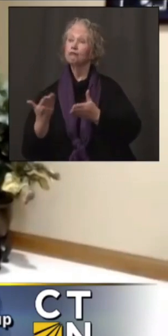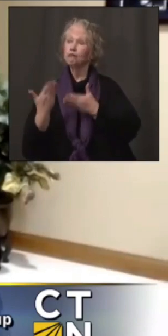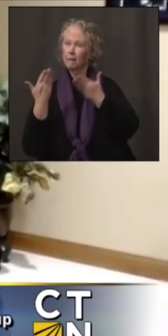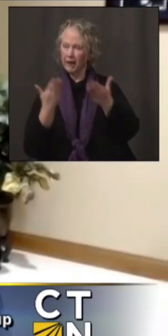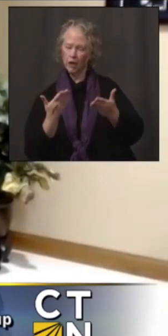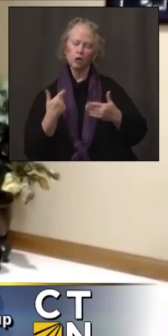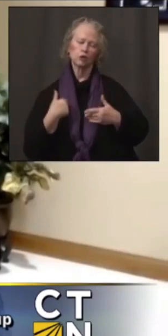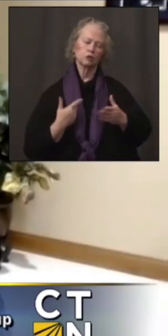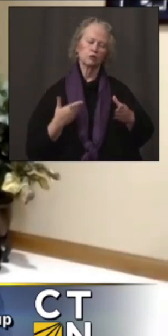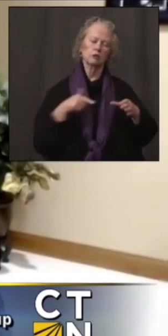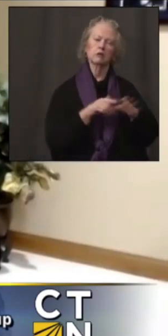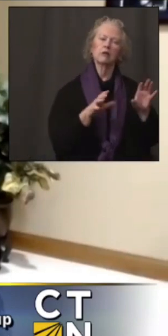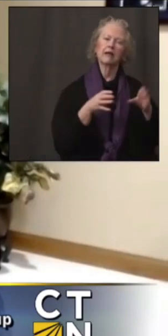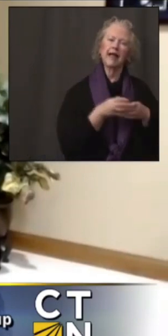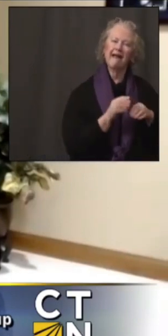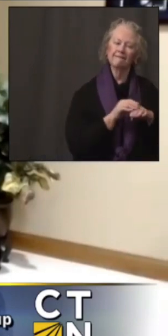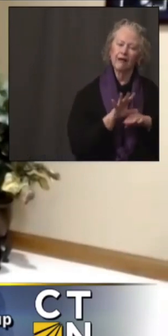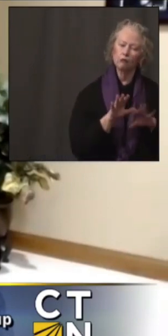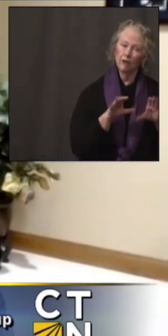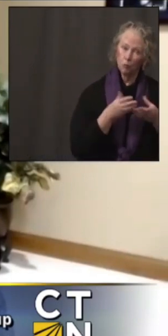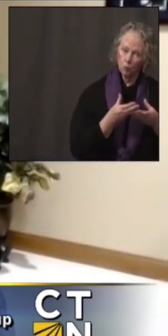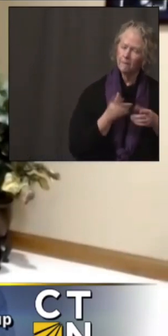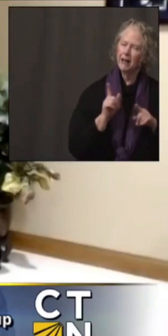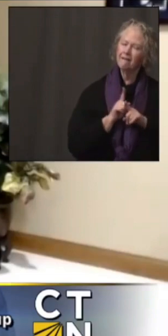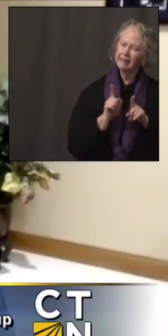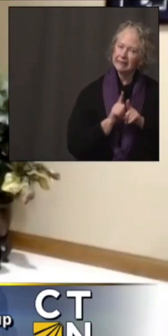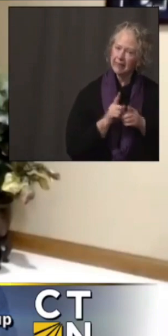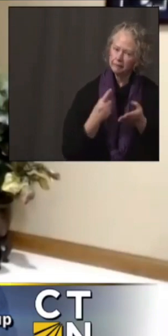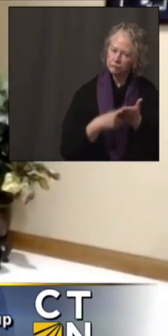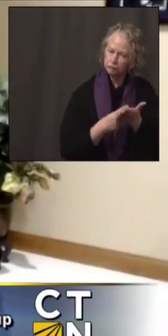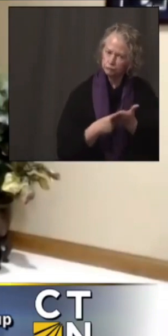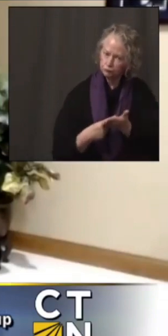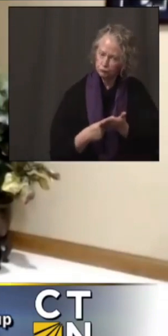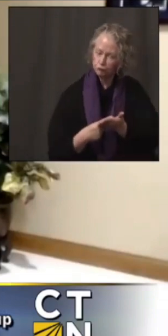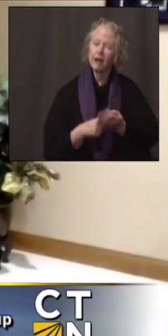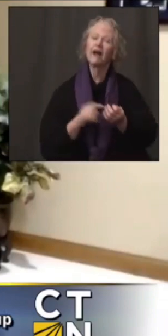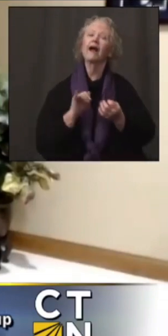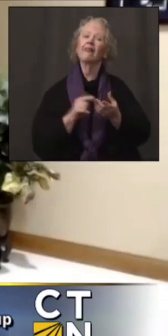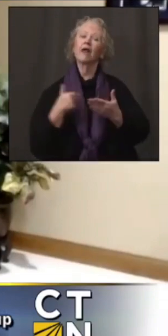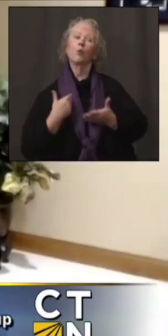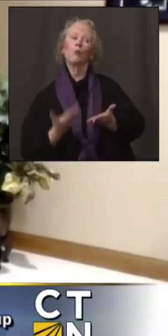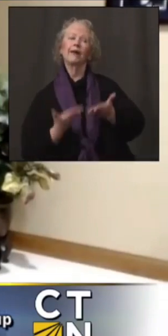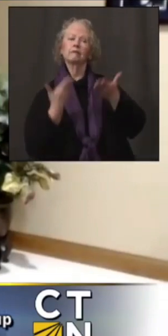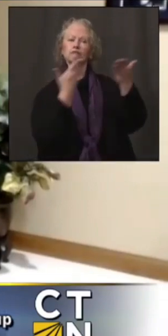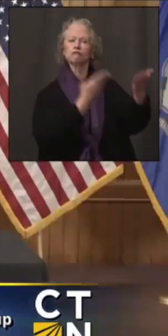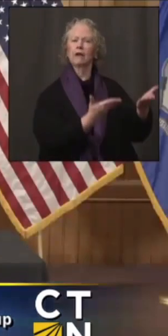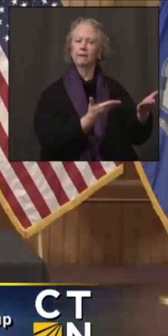then the advisory group does, goes through that same process and in turn makes a recommendation to the governor.